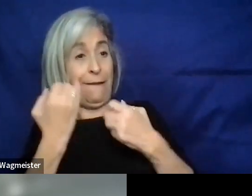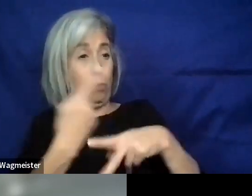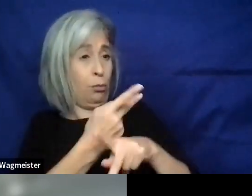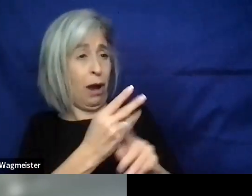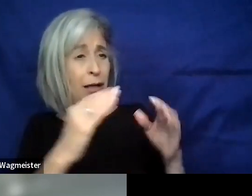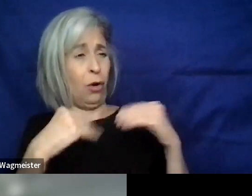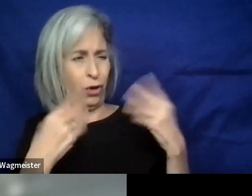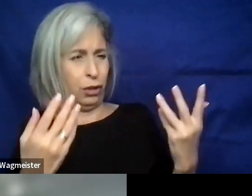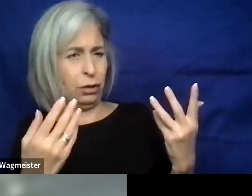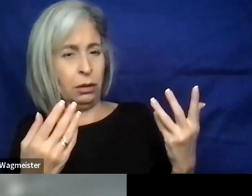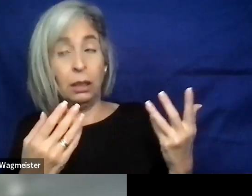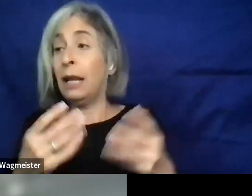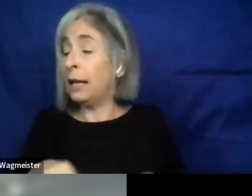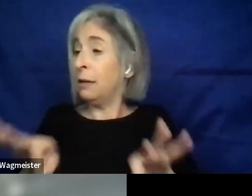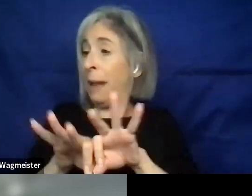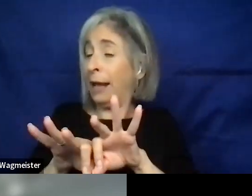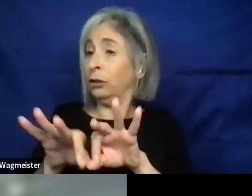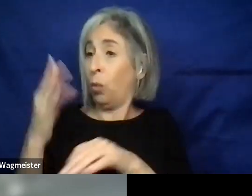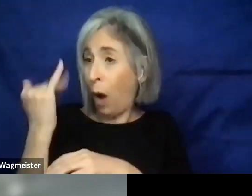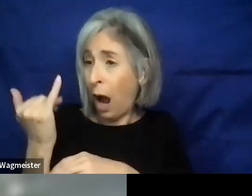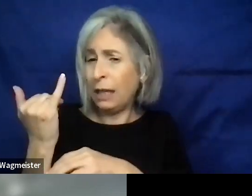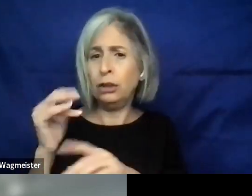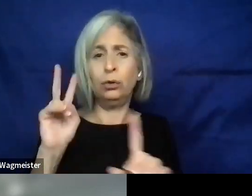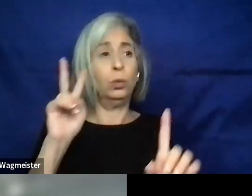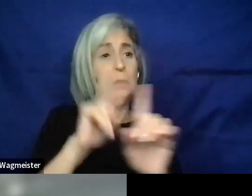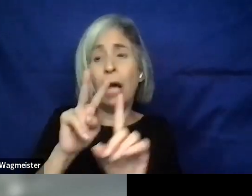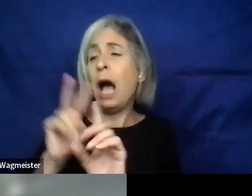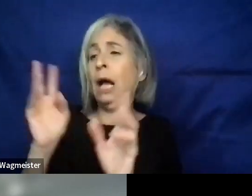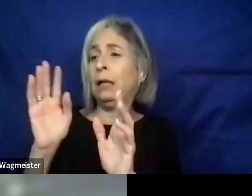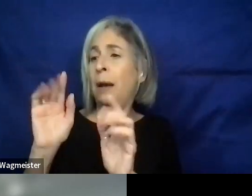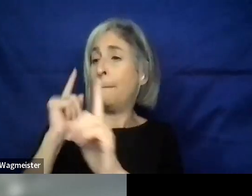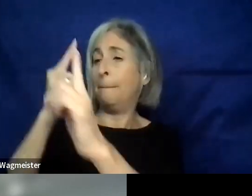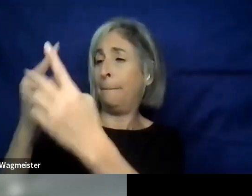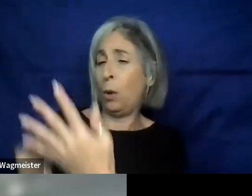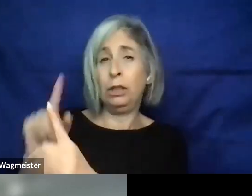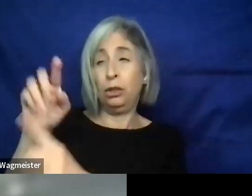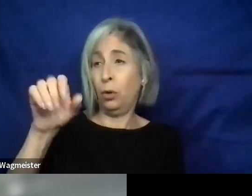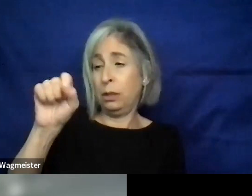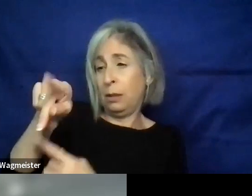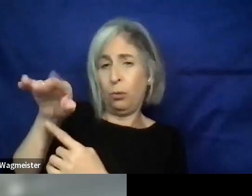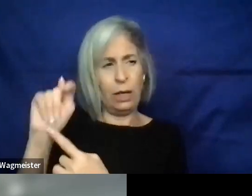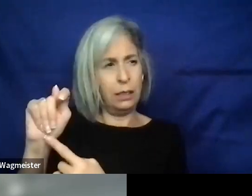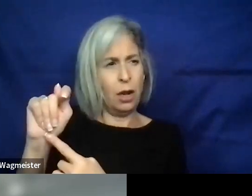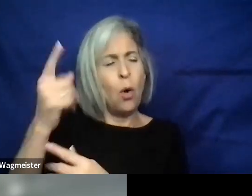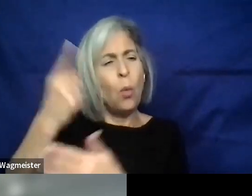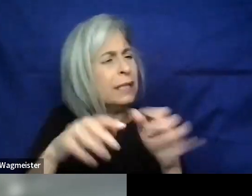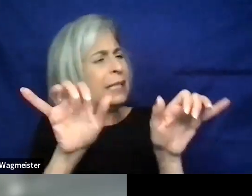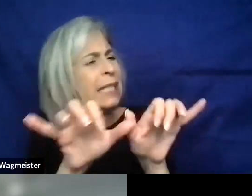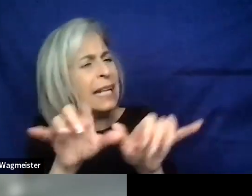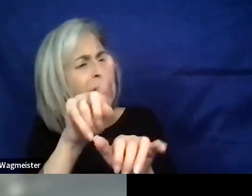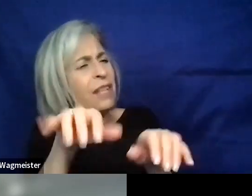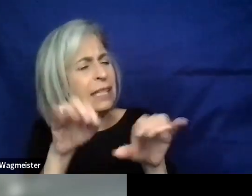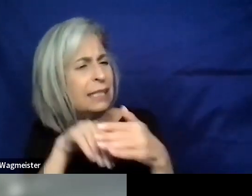what does that mean? Well, it matters because you need to be able to assign points to your sprint and you need to understand what is the sizing of this